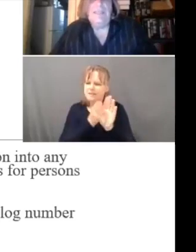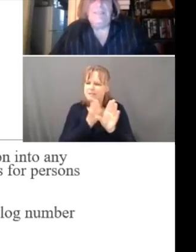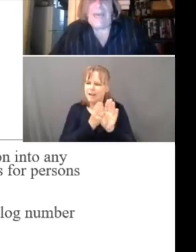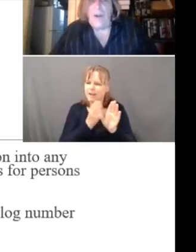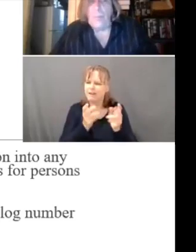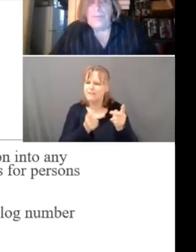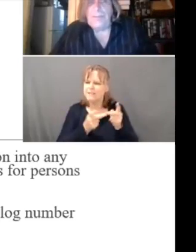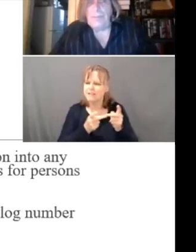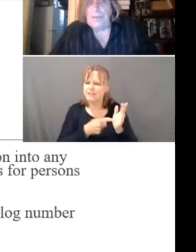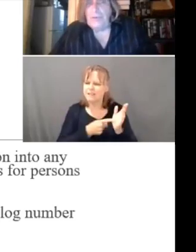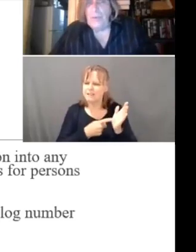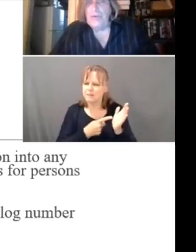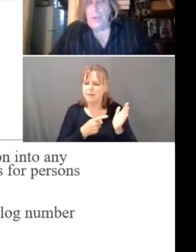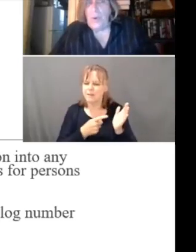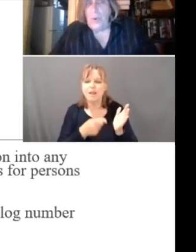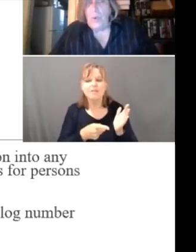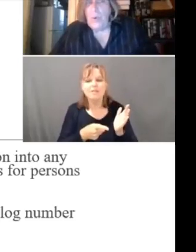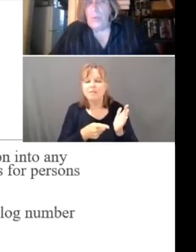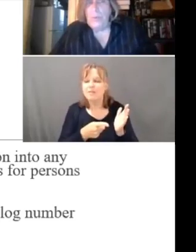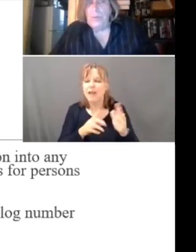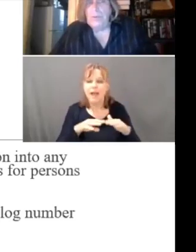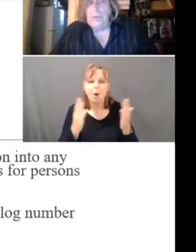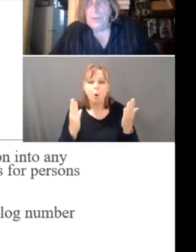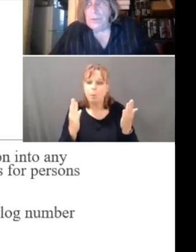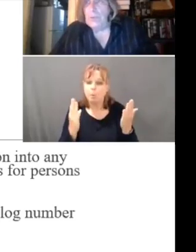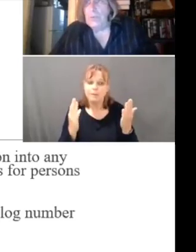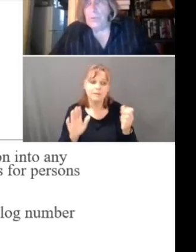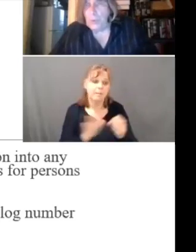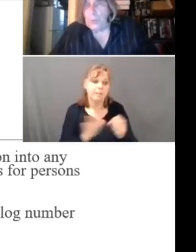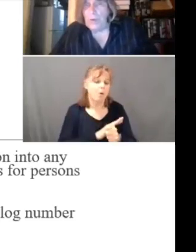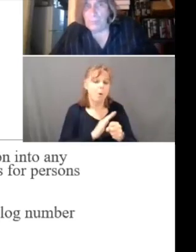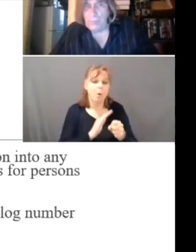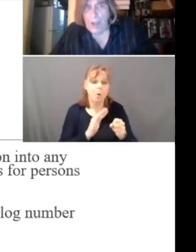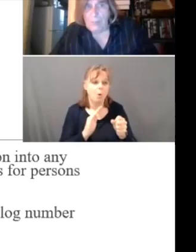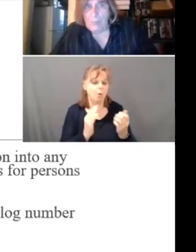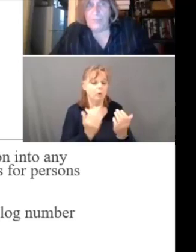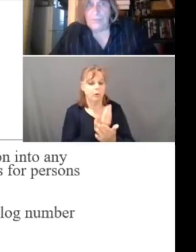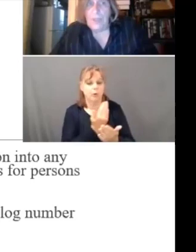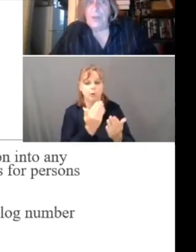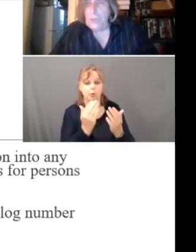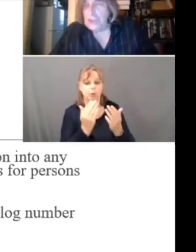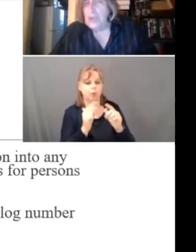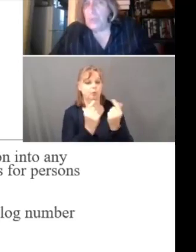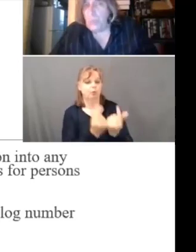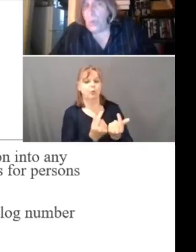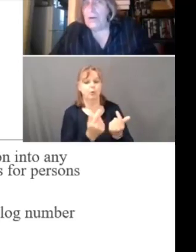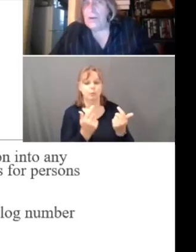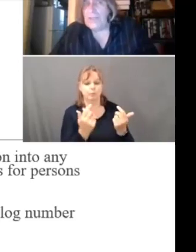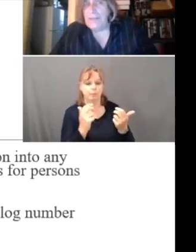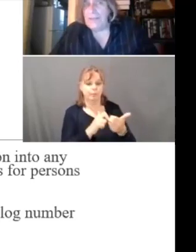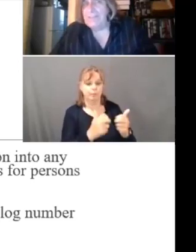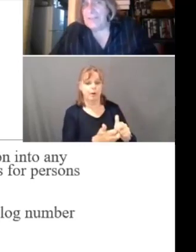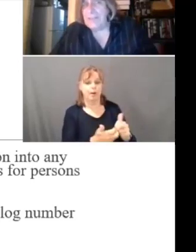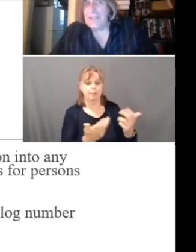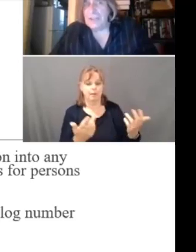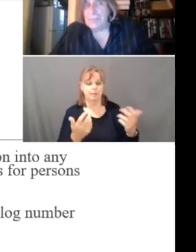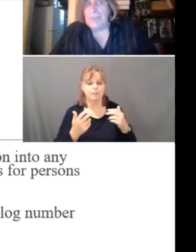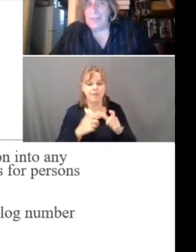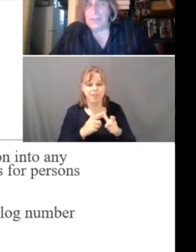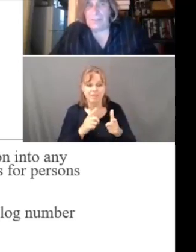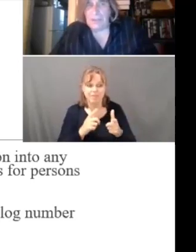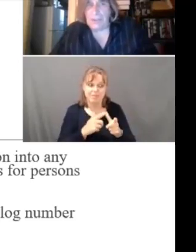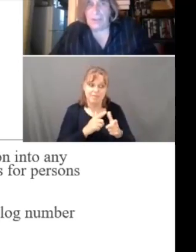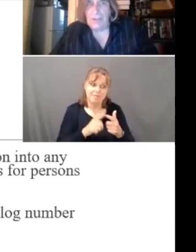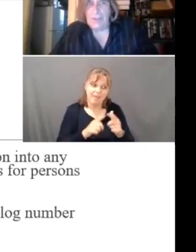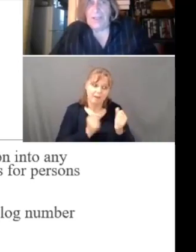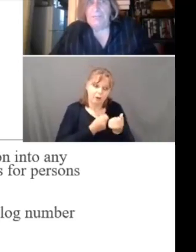That opens up a door to a whole new group of problems which could warrant an investigation by